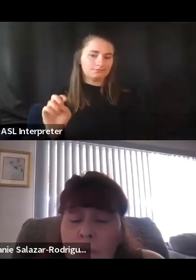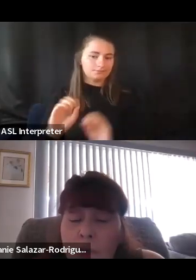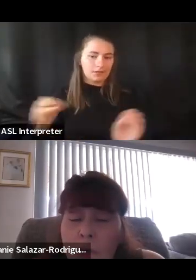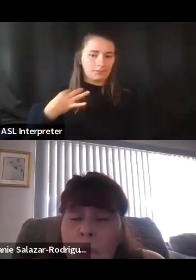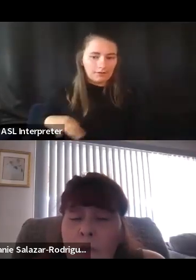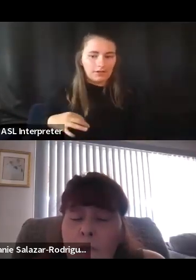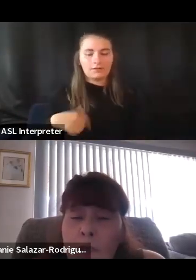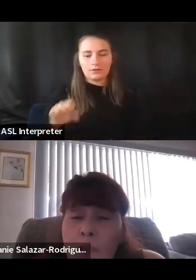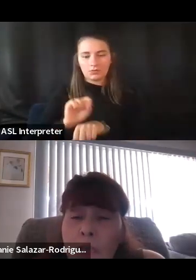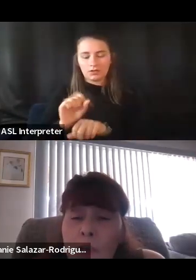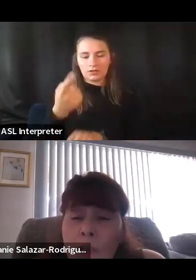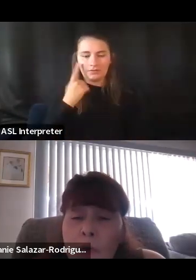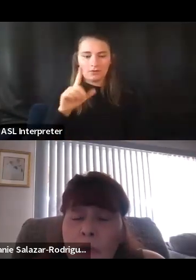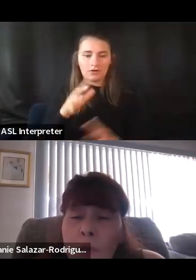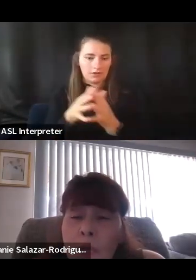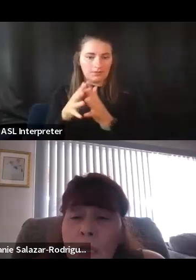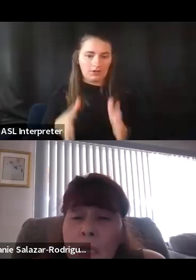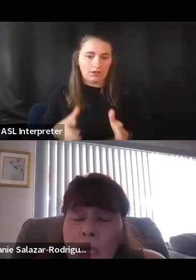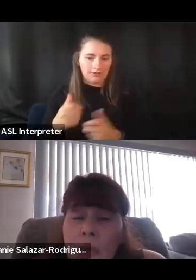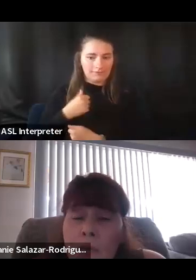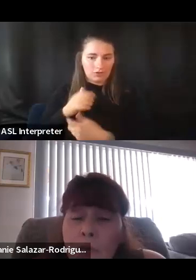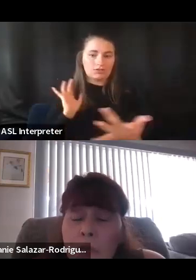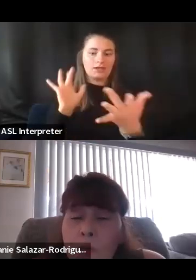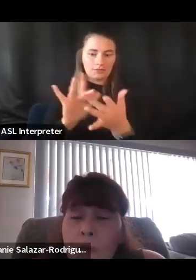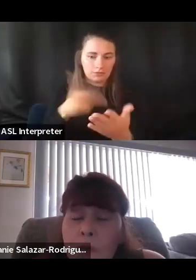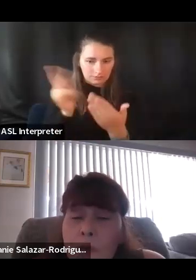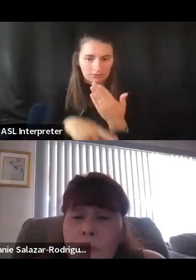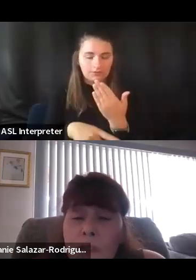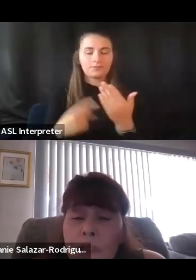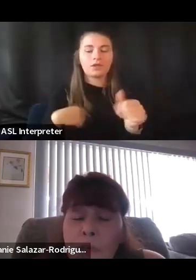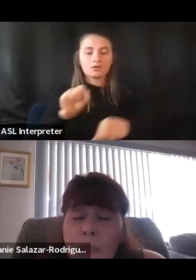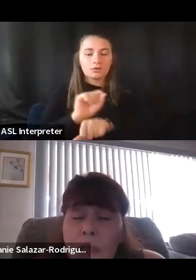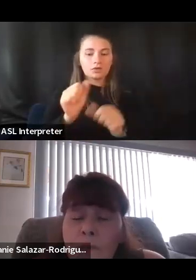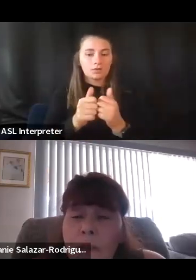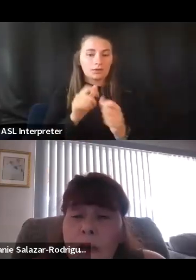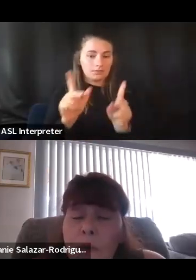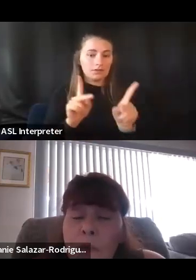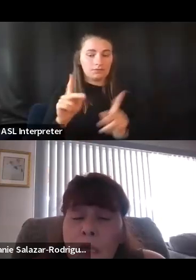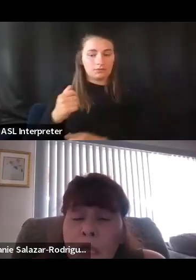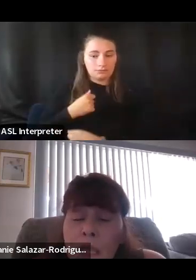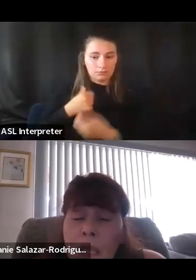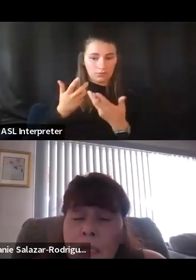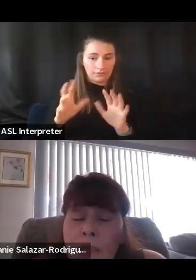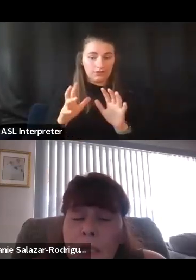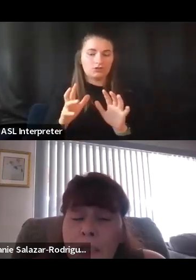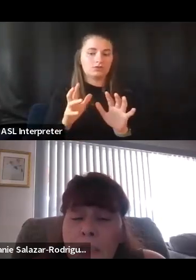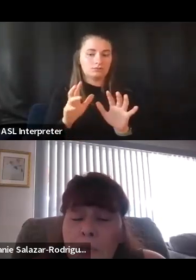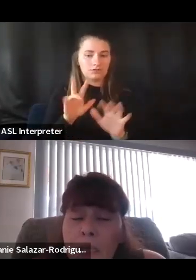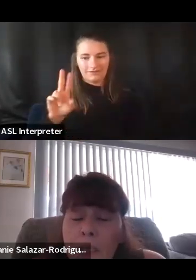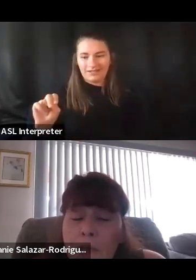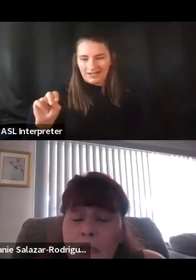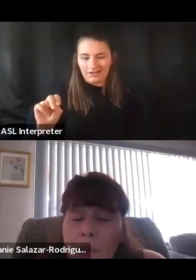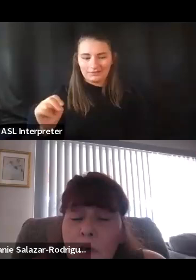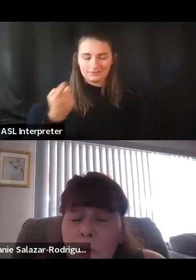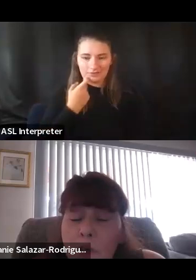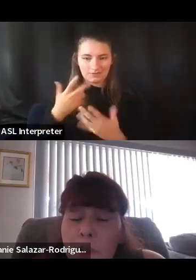American GI form veterans outreach program. And I was working with veterans who were just coming out of Vietnam. And at that time,